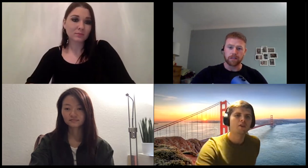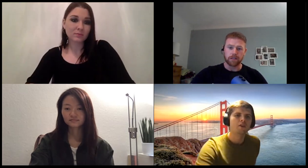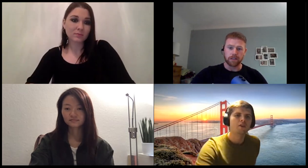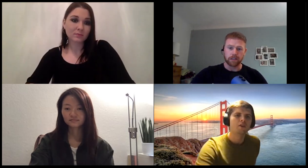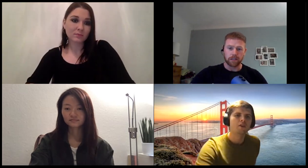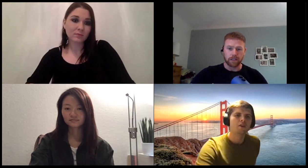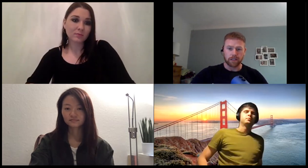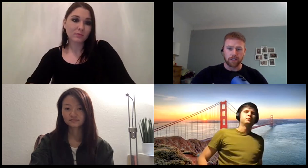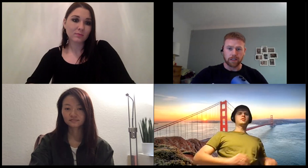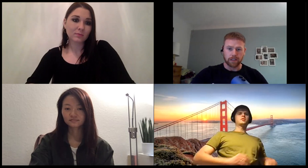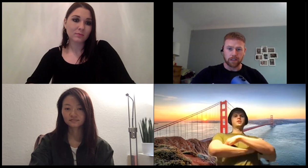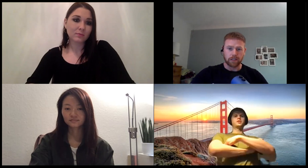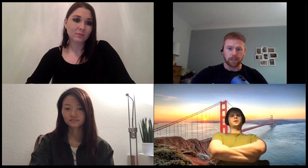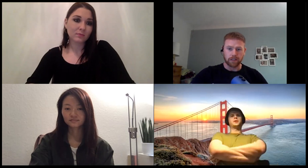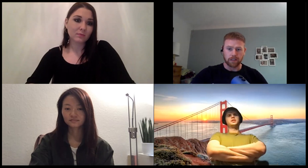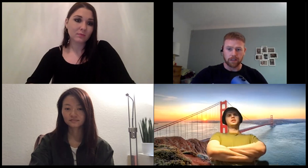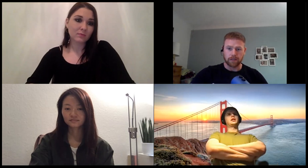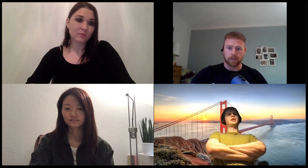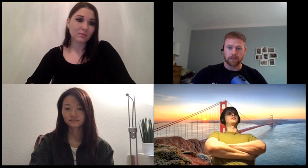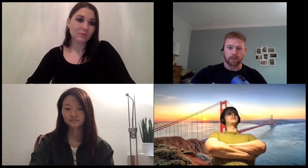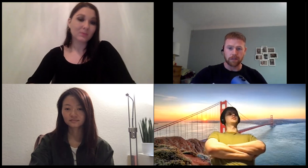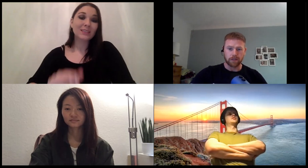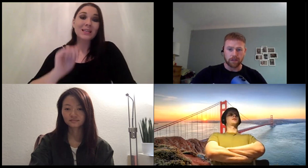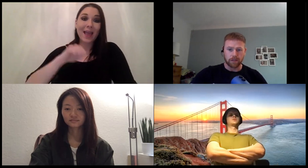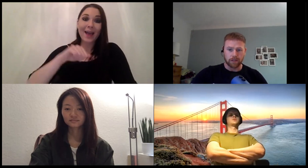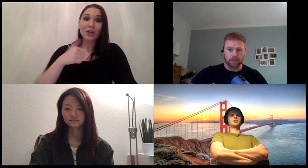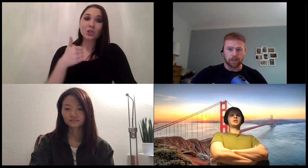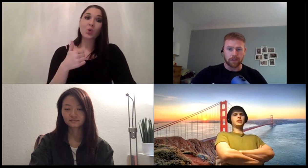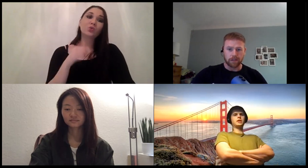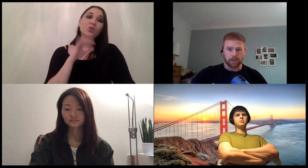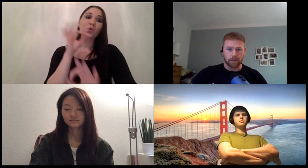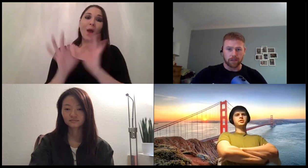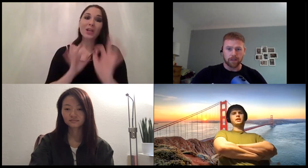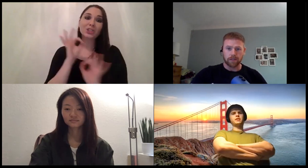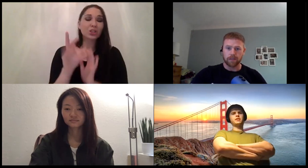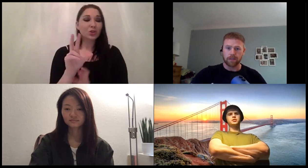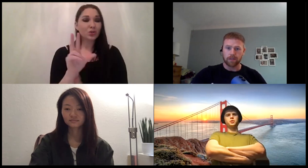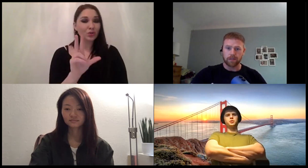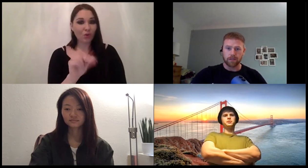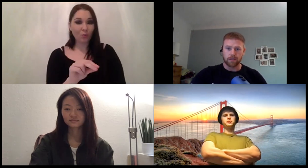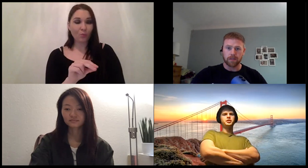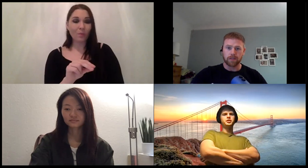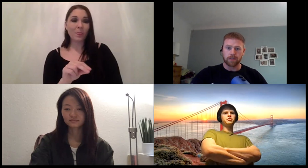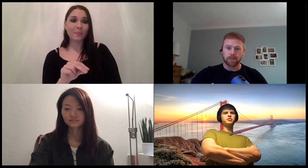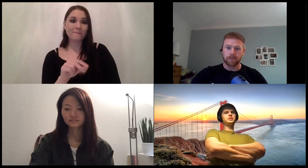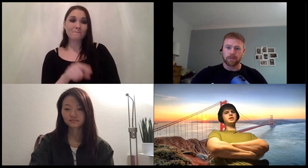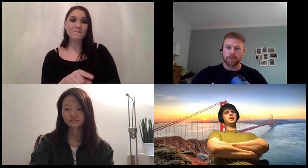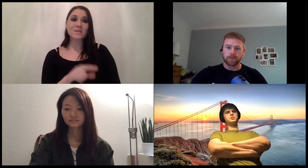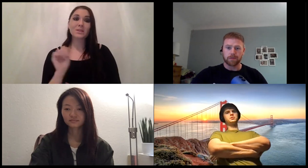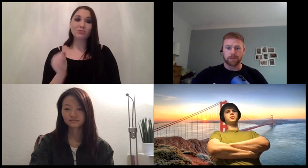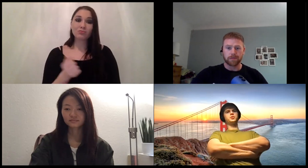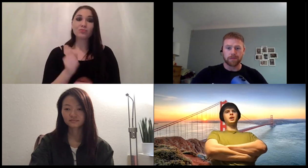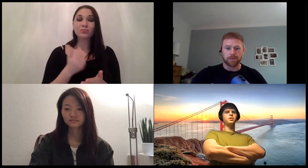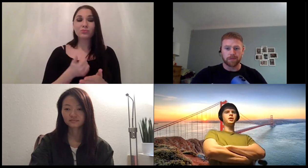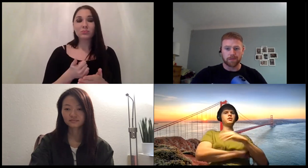okay um yeah very good question and no absolutely not so the ai project canvas is supposed to be very generalistic and it's supposed